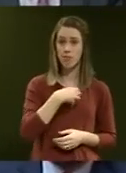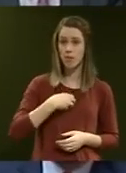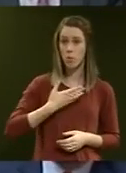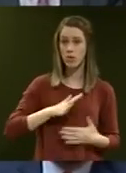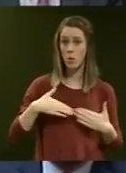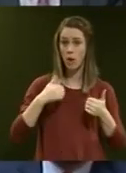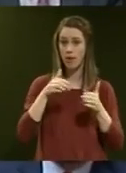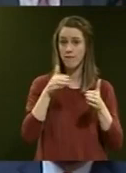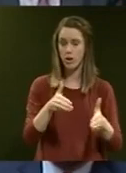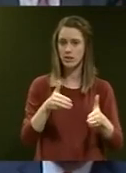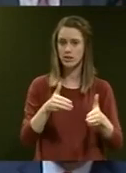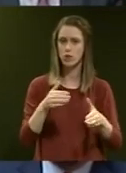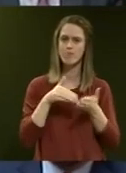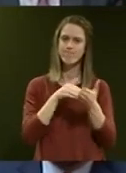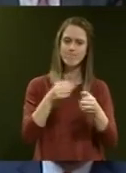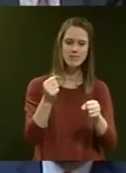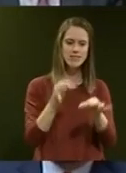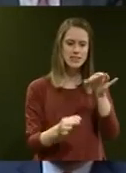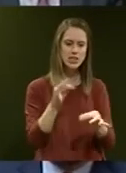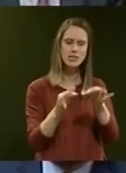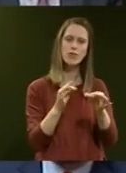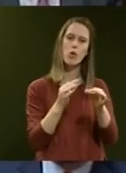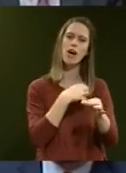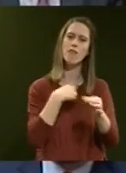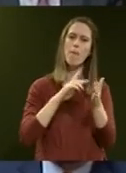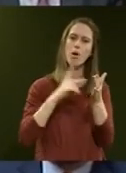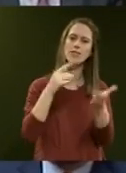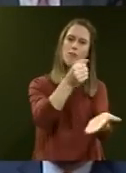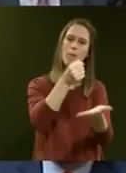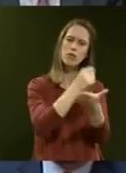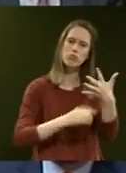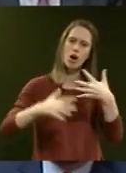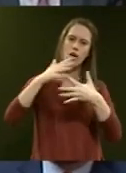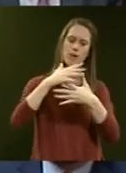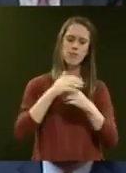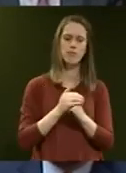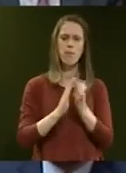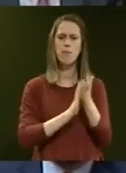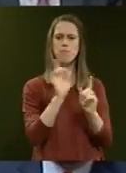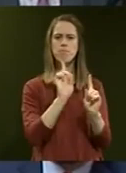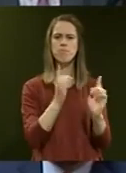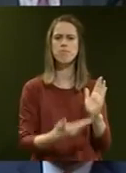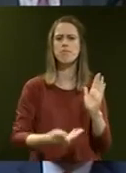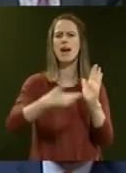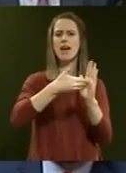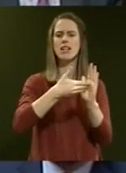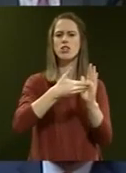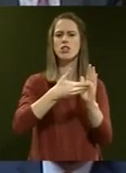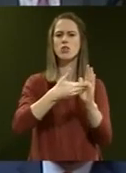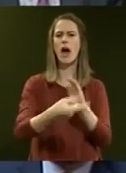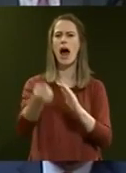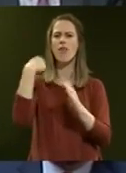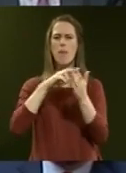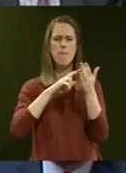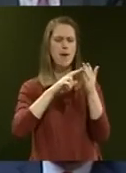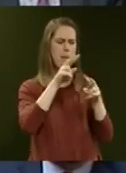a well-being focus to drive the decisions we make about government policies and budget priorities. This means adding to traditional measures such